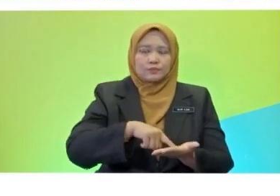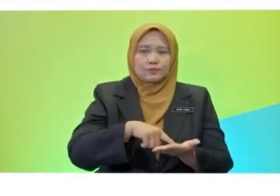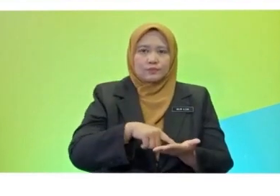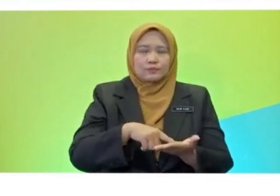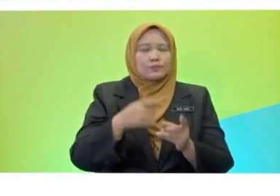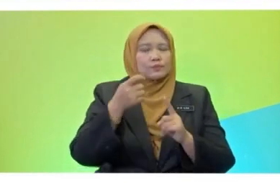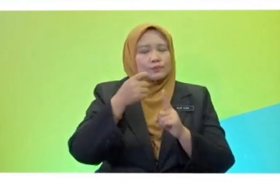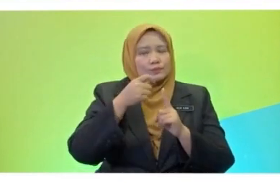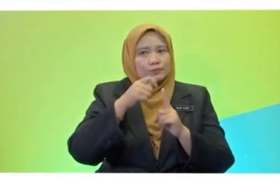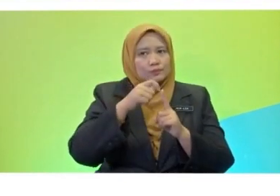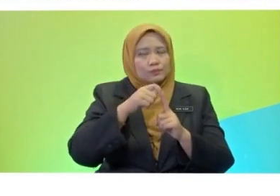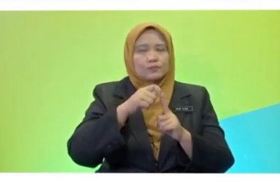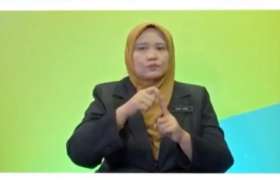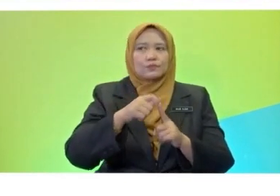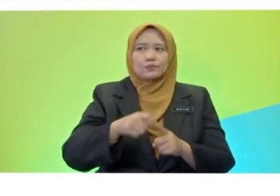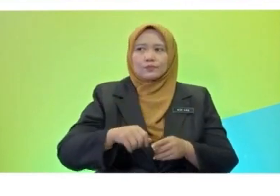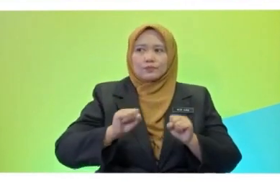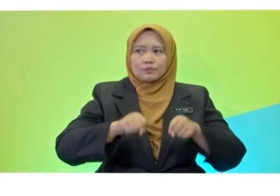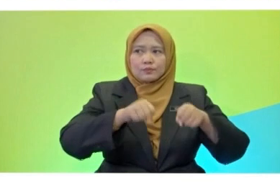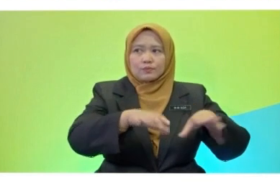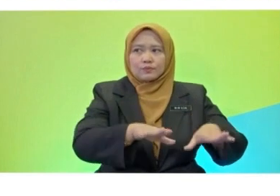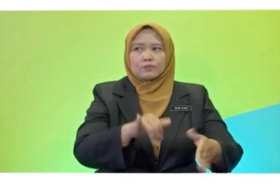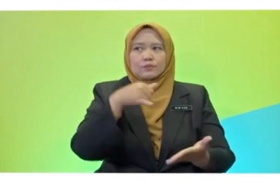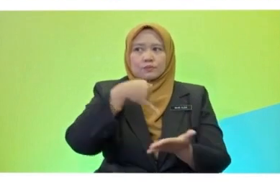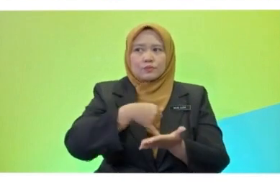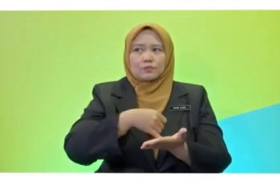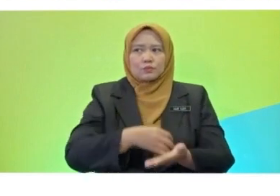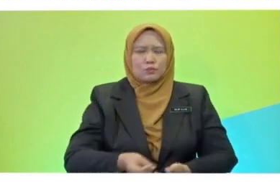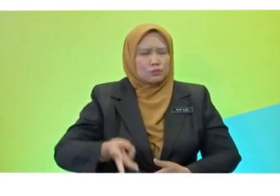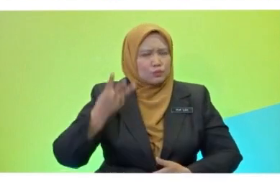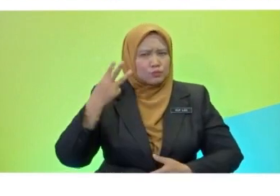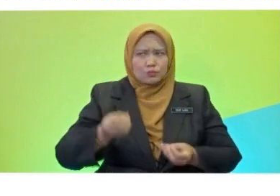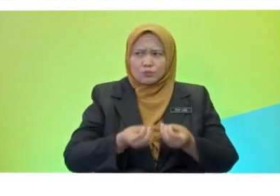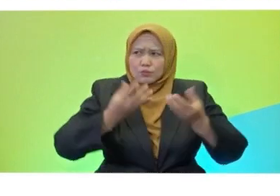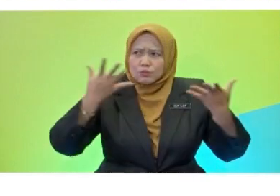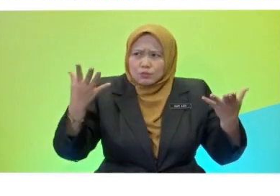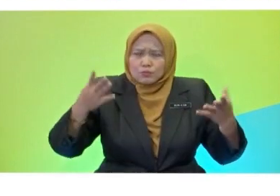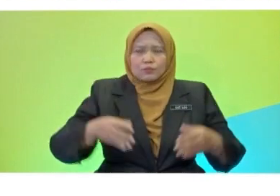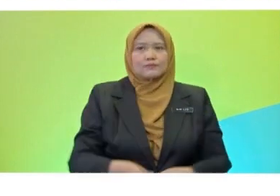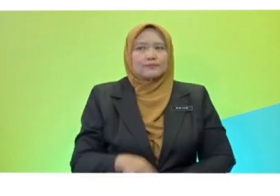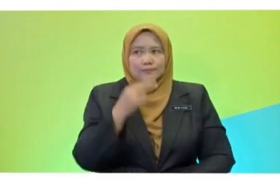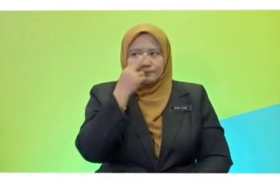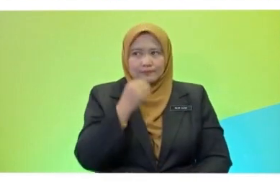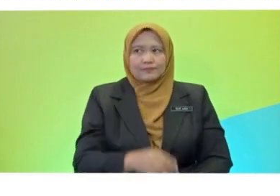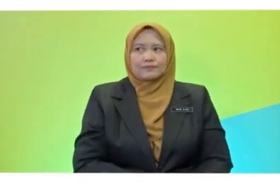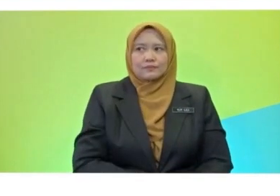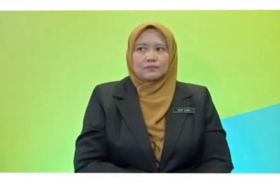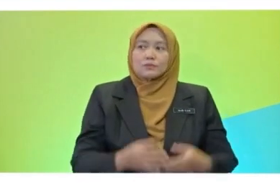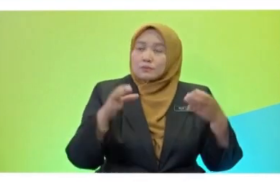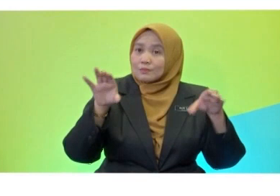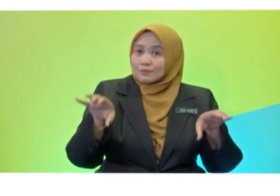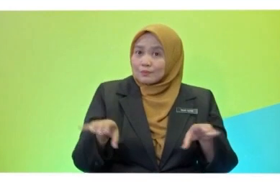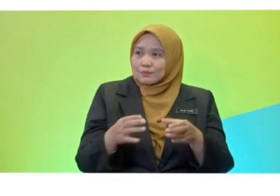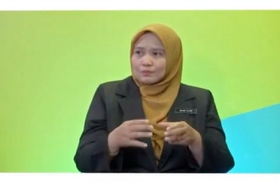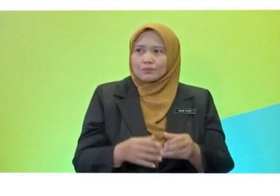activities he did at the beach? Sadvir? He built sandcastles and swam in the sea.